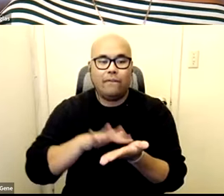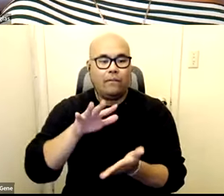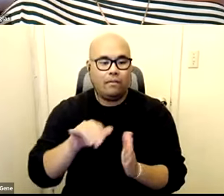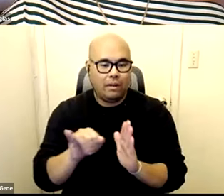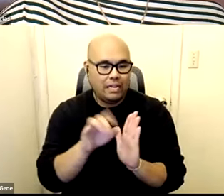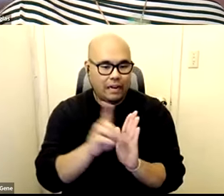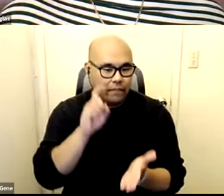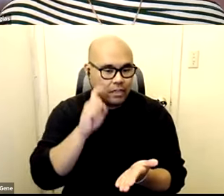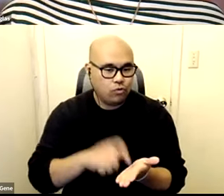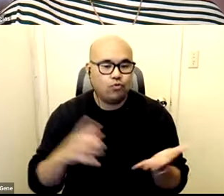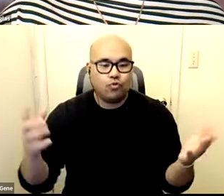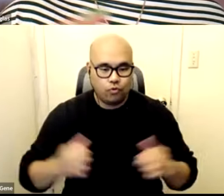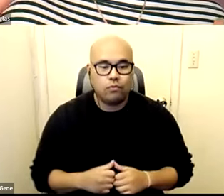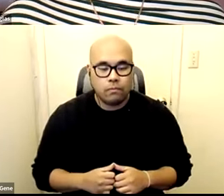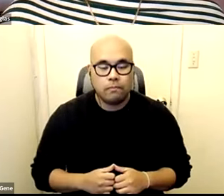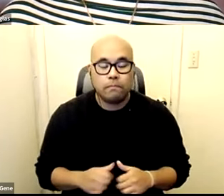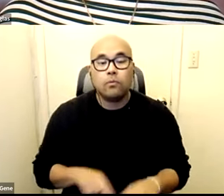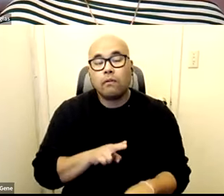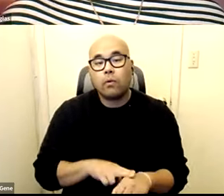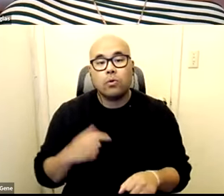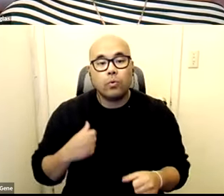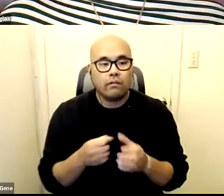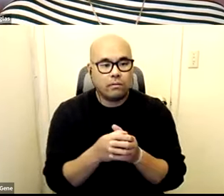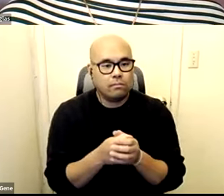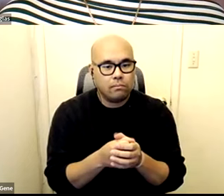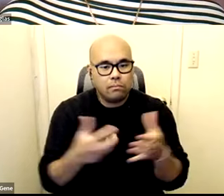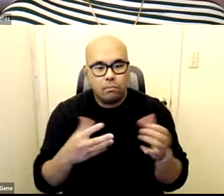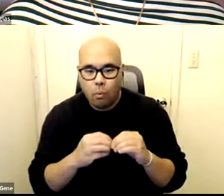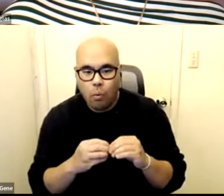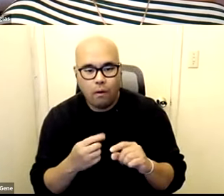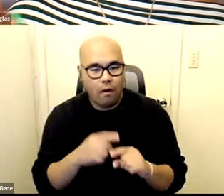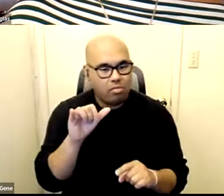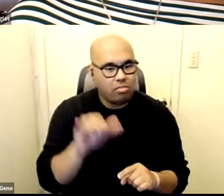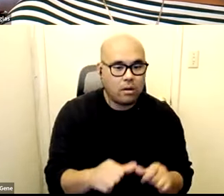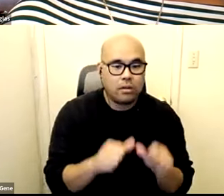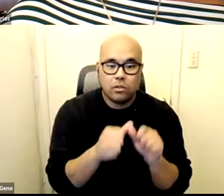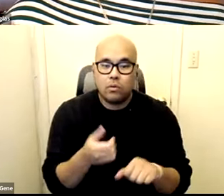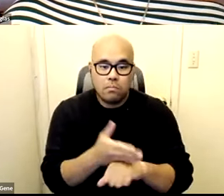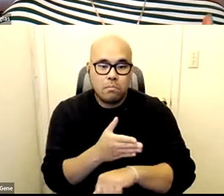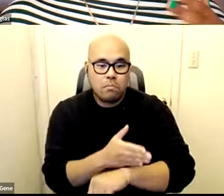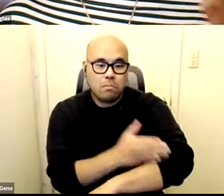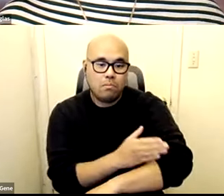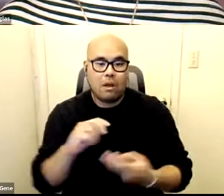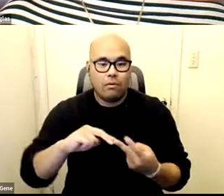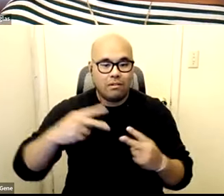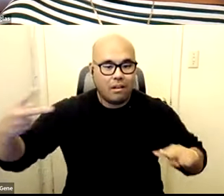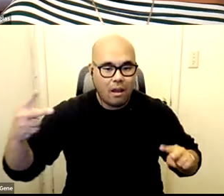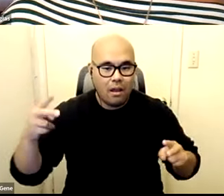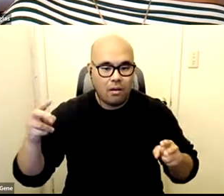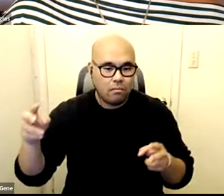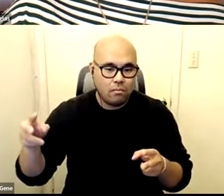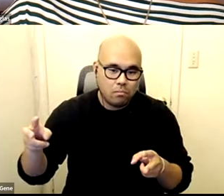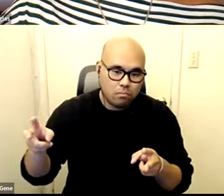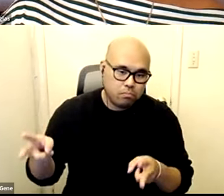And of course we, you know, expanded beyond that and that continues to grow with taking our DNA and all kinds